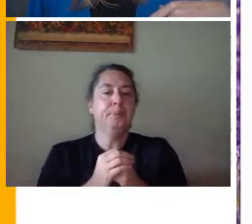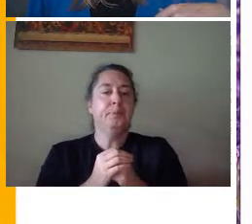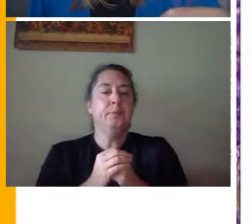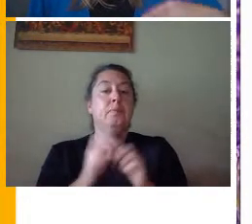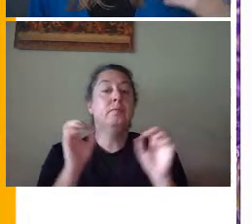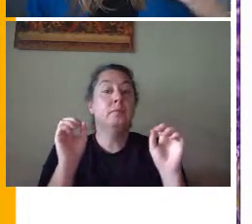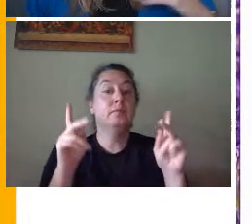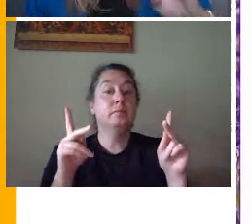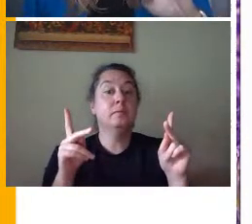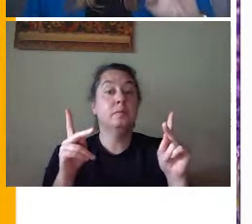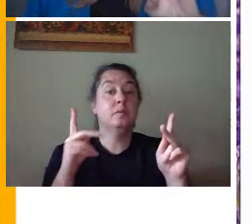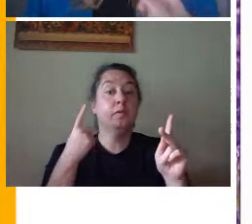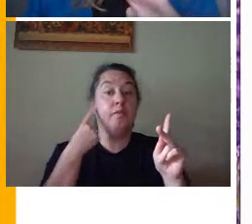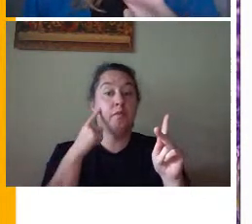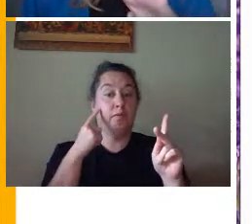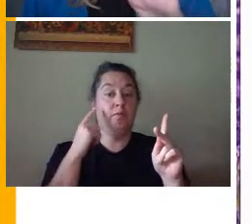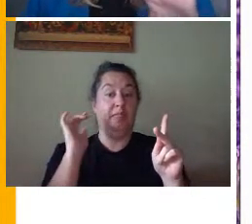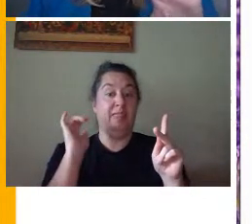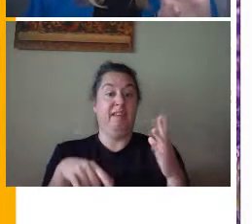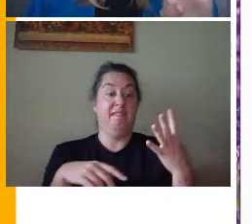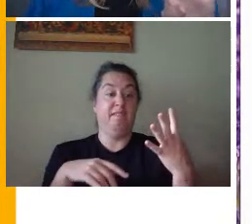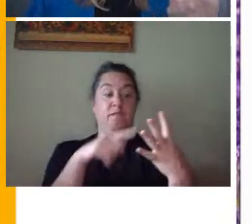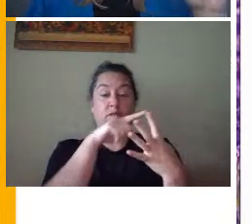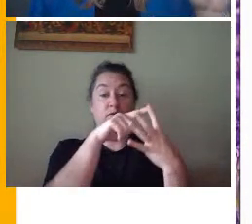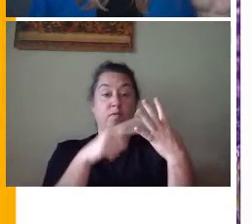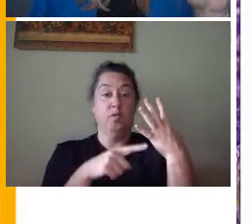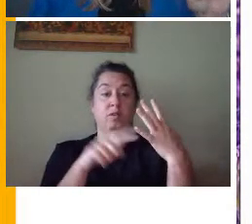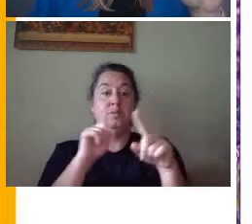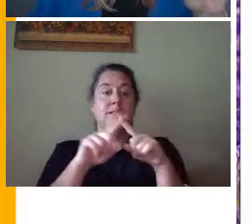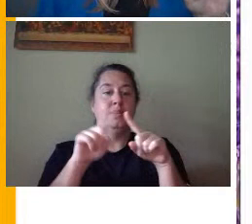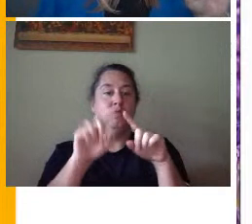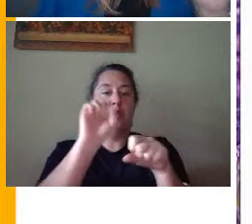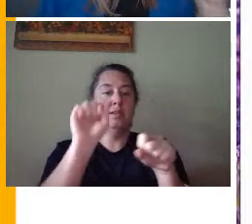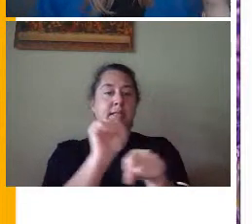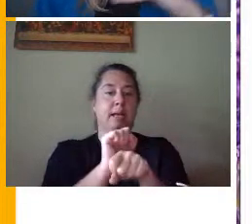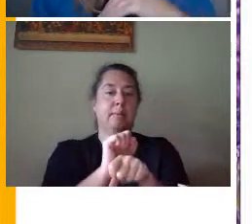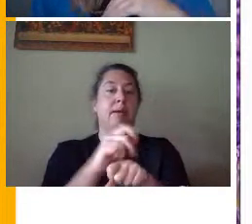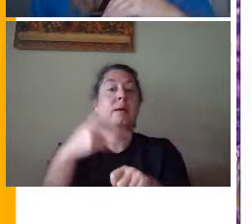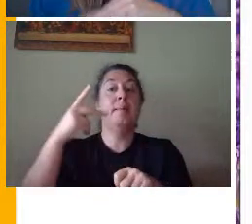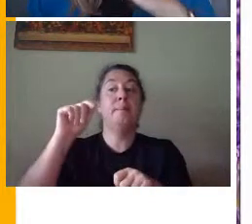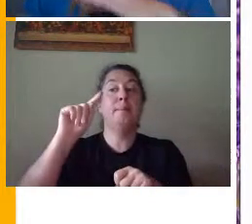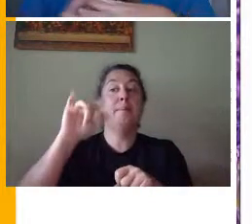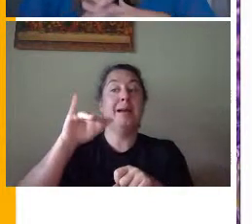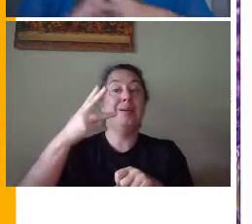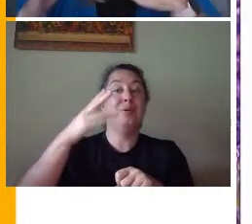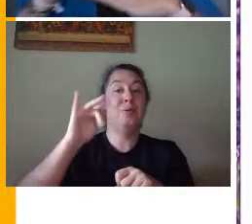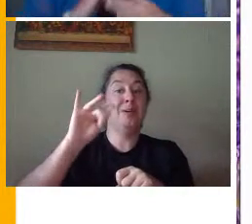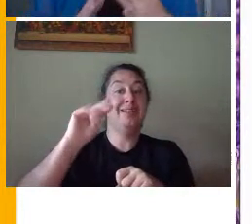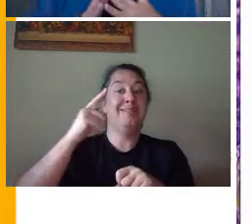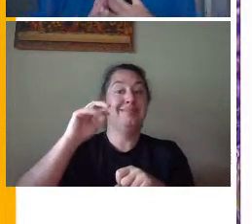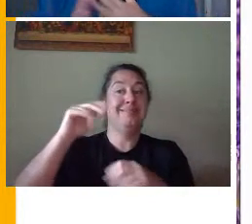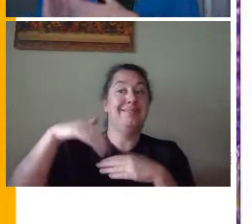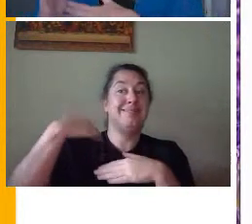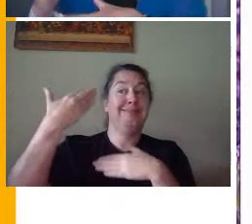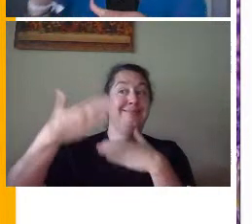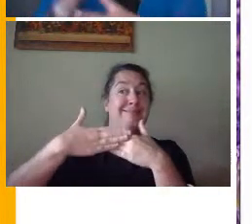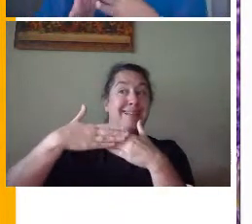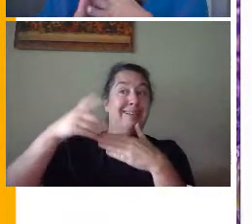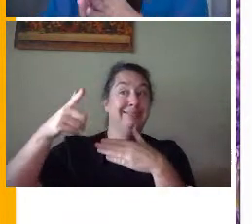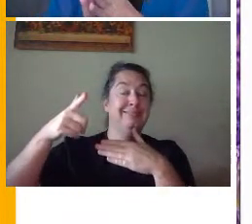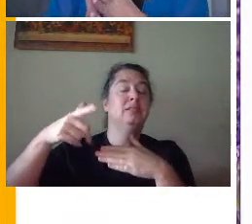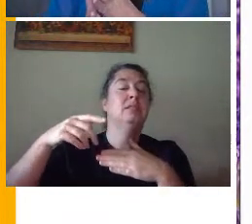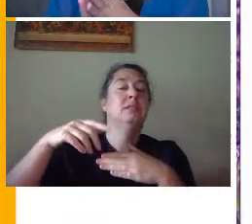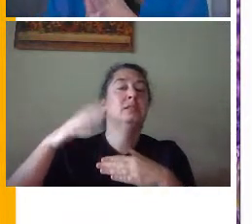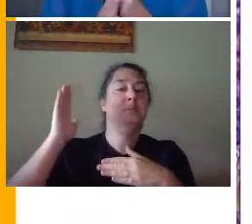Okay. So those are the four different assignment types. And again, Patty Whittington in the next session is going to go over turning those in, how to make